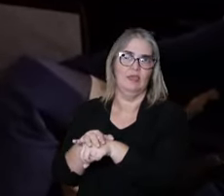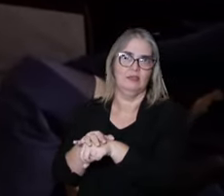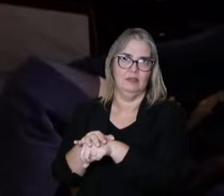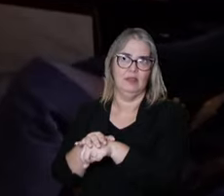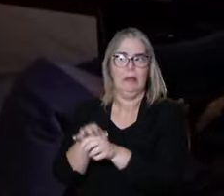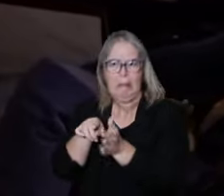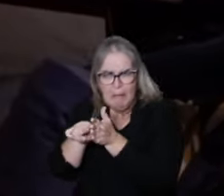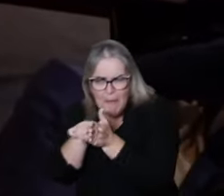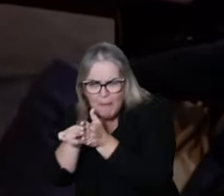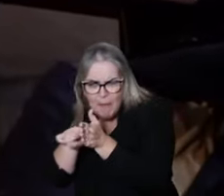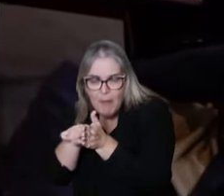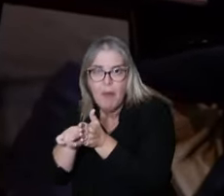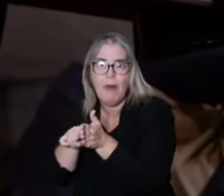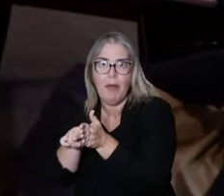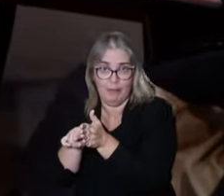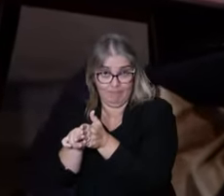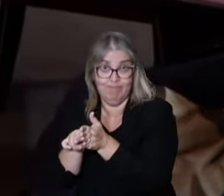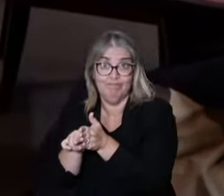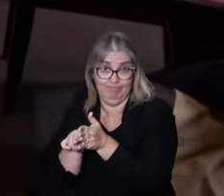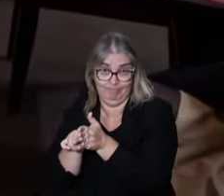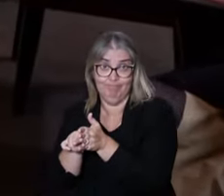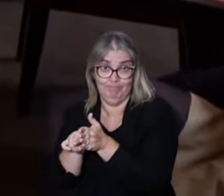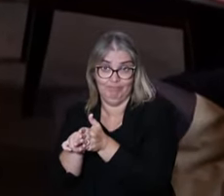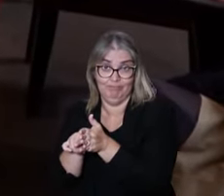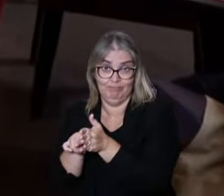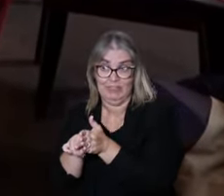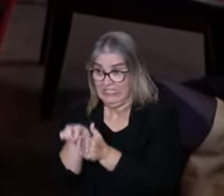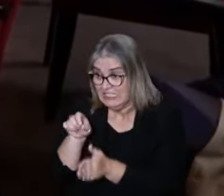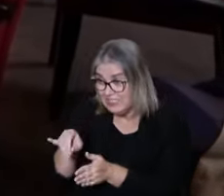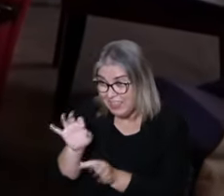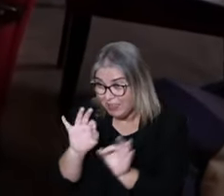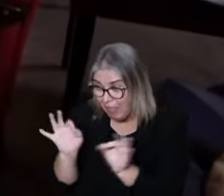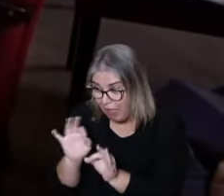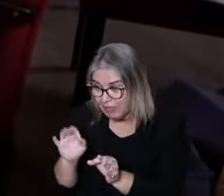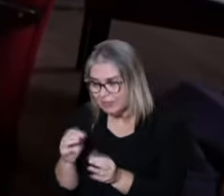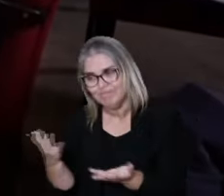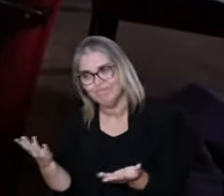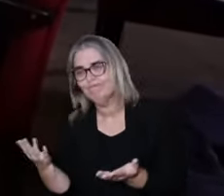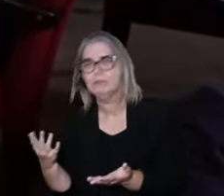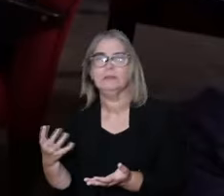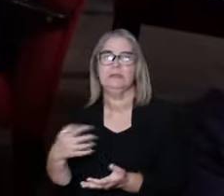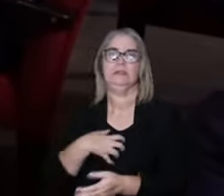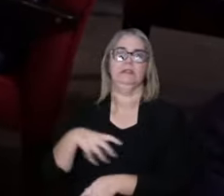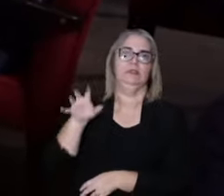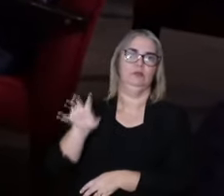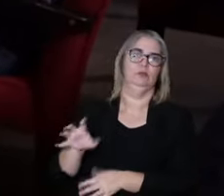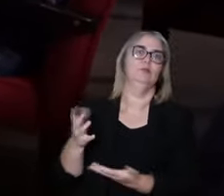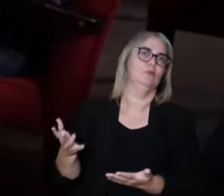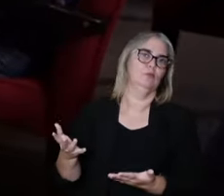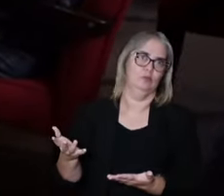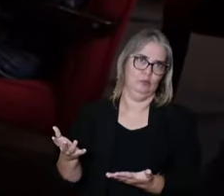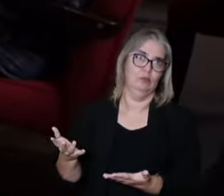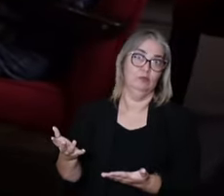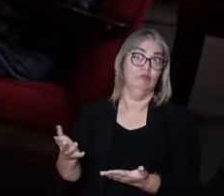in the fixed diagnosis that's there, that exists. And if it doesn't exist, there's nothing we can do.